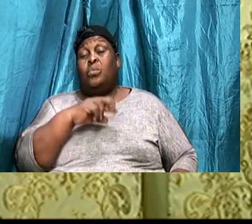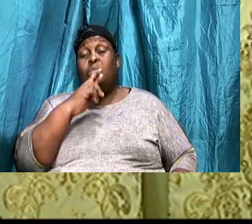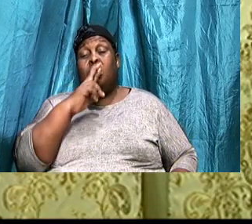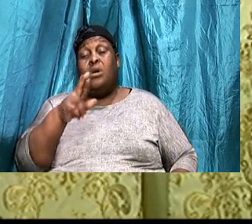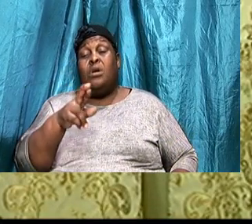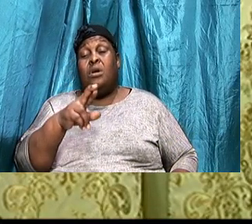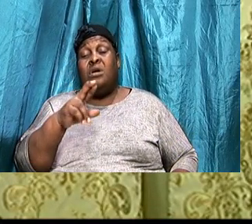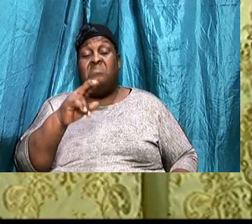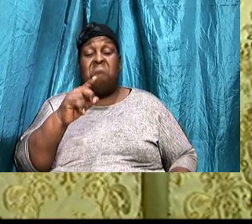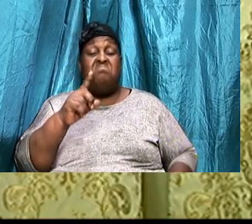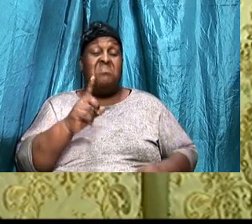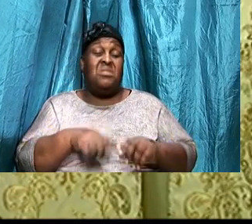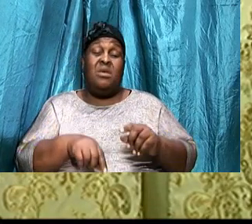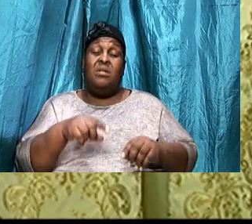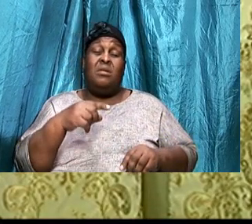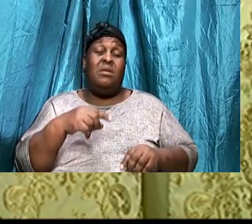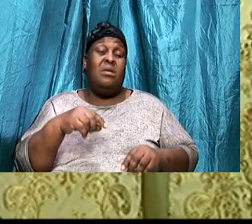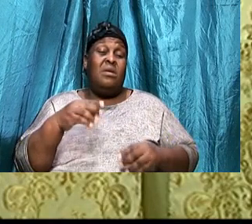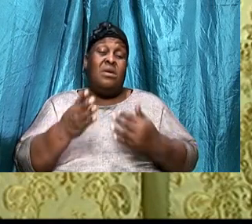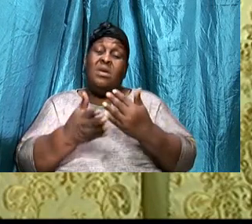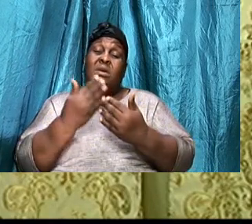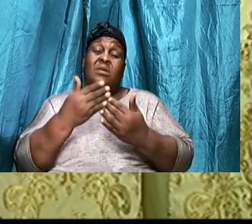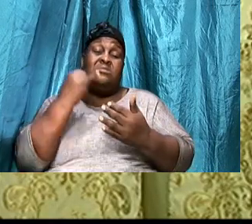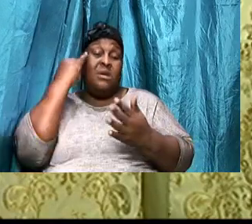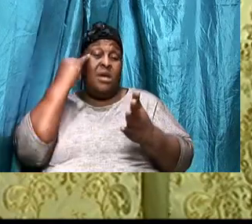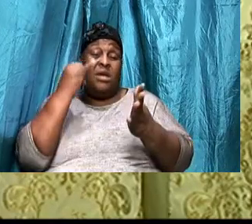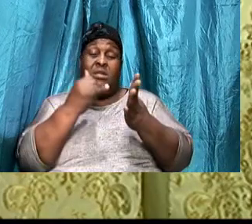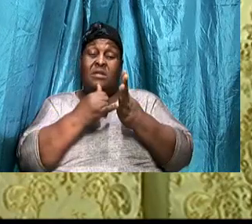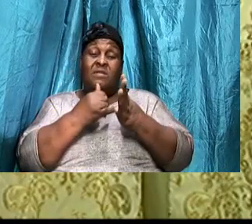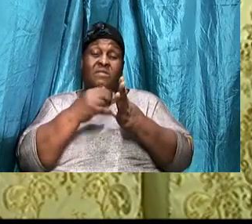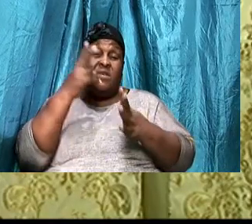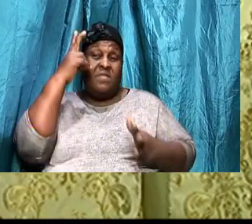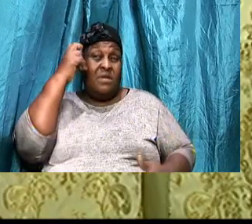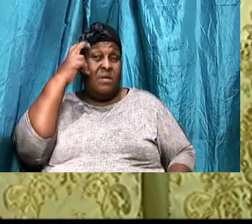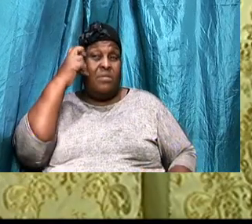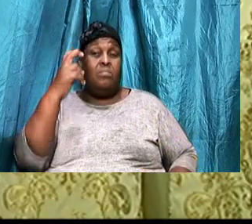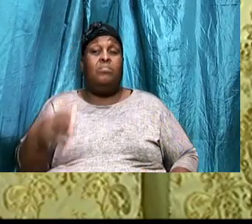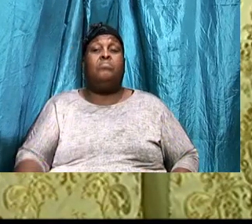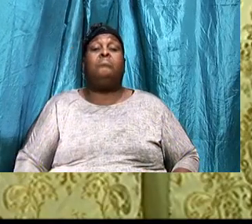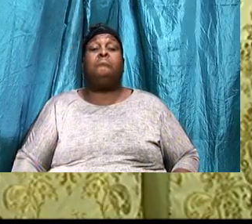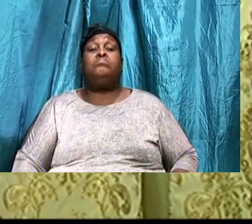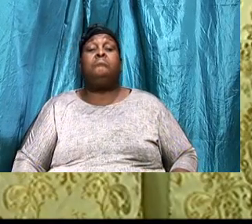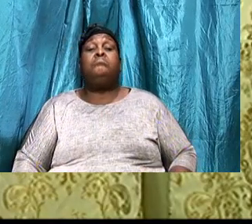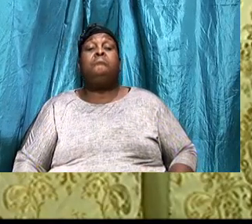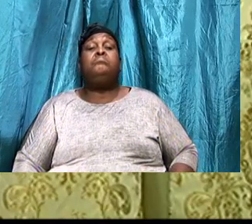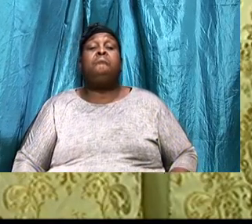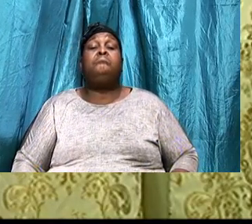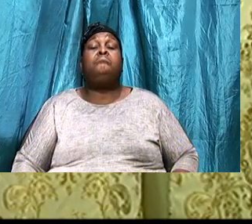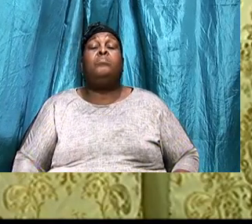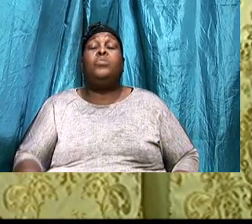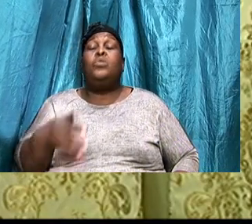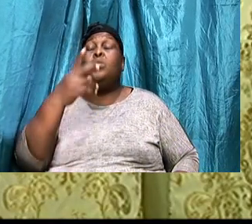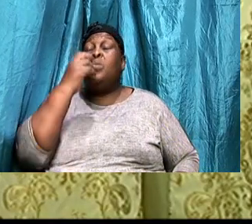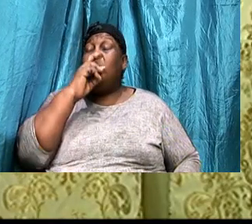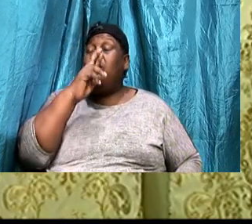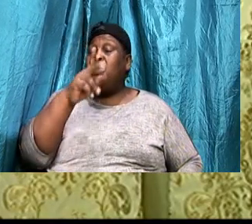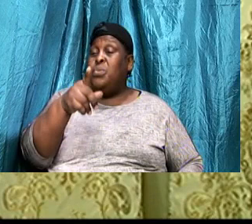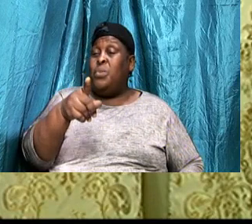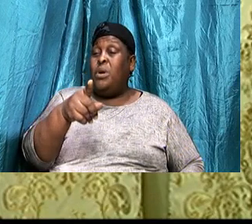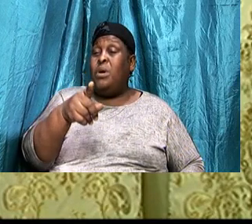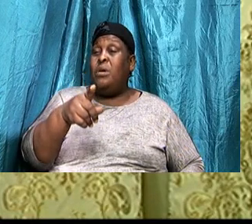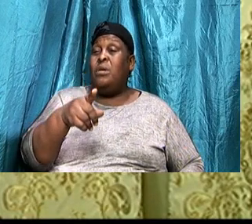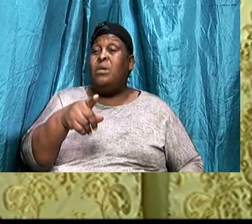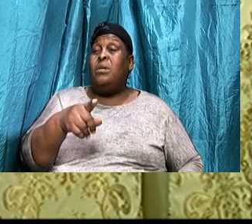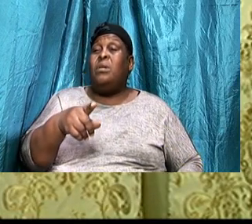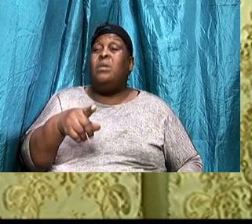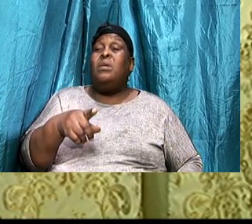Then, We can easily identify, That this thing, Is of the enemy, Who are you, I